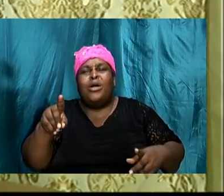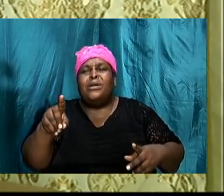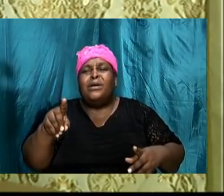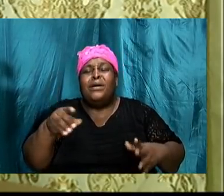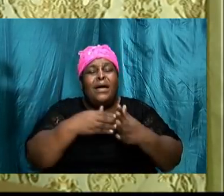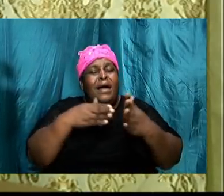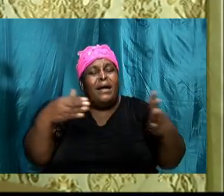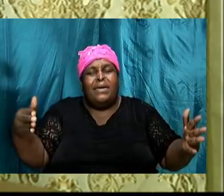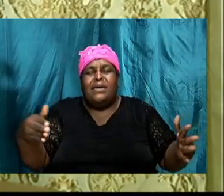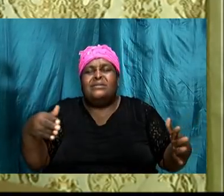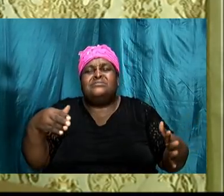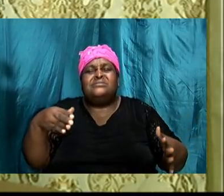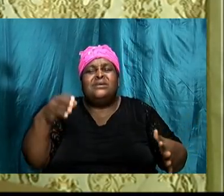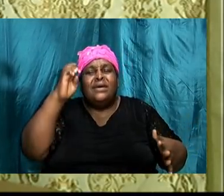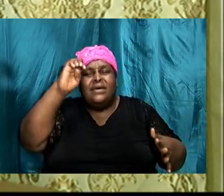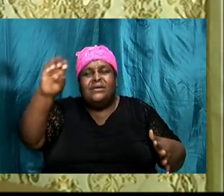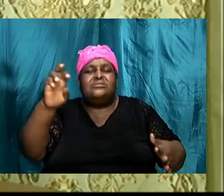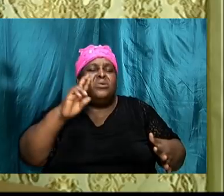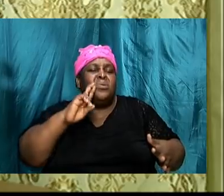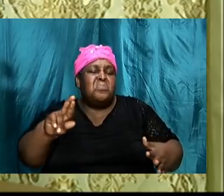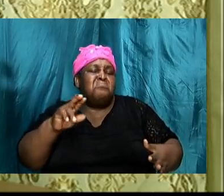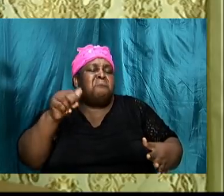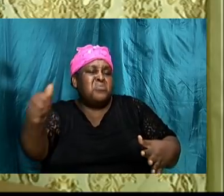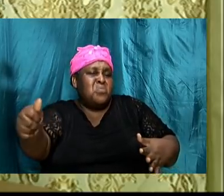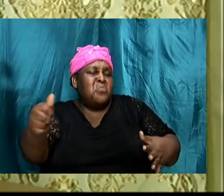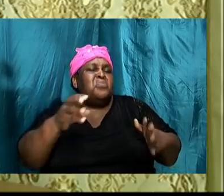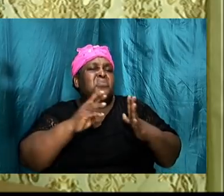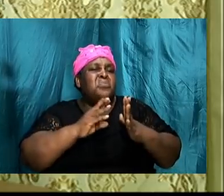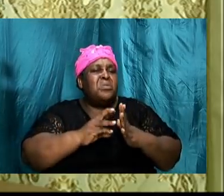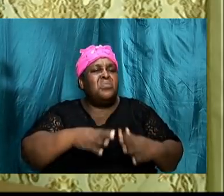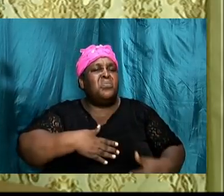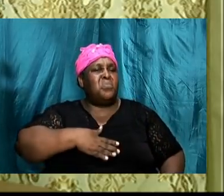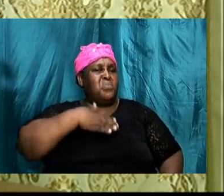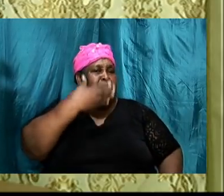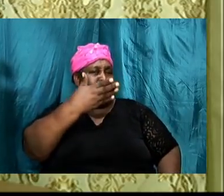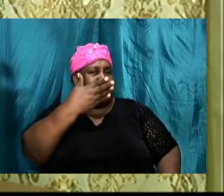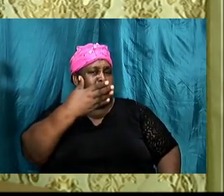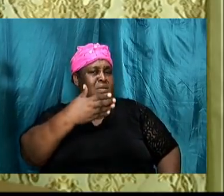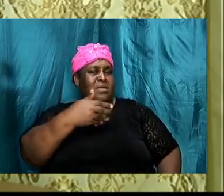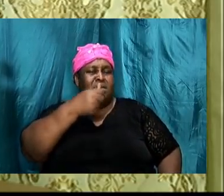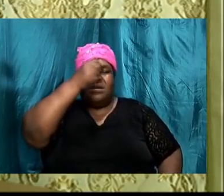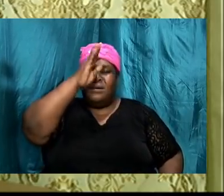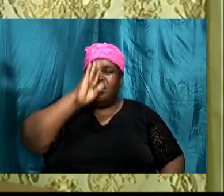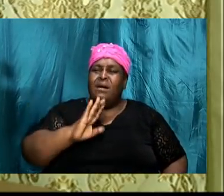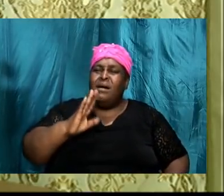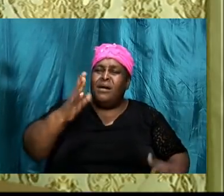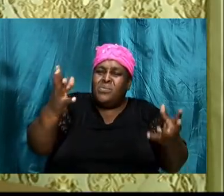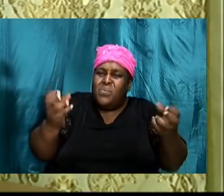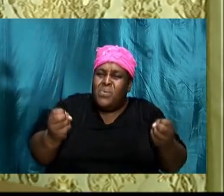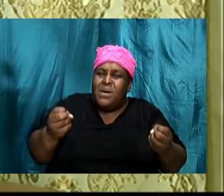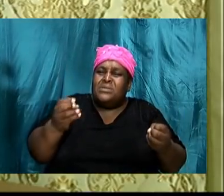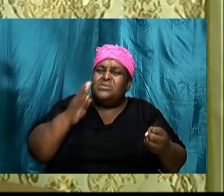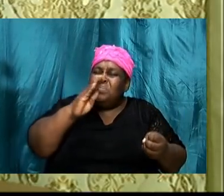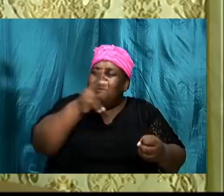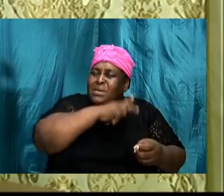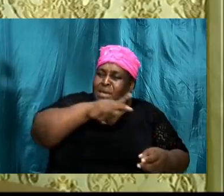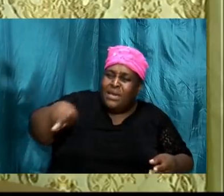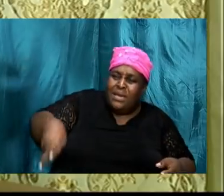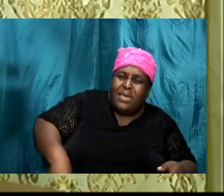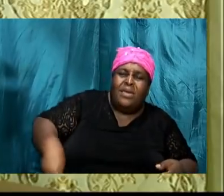her own will the Most High wanted to be king over Israel